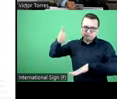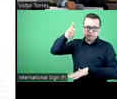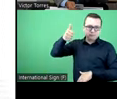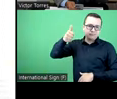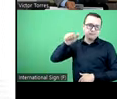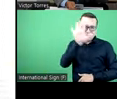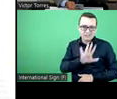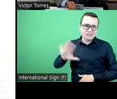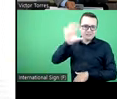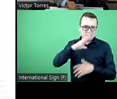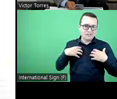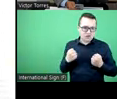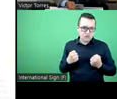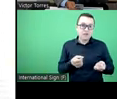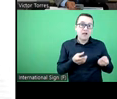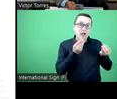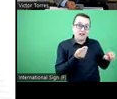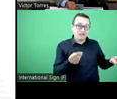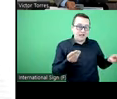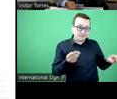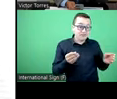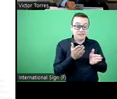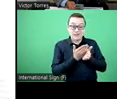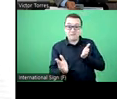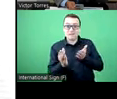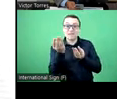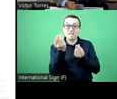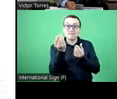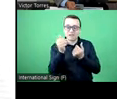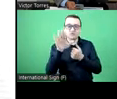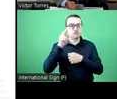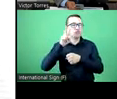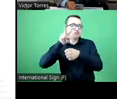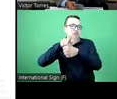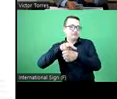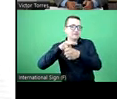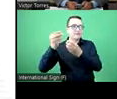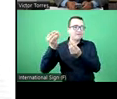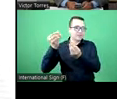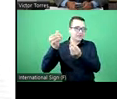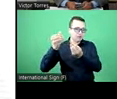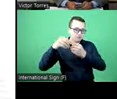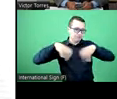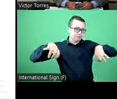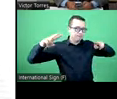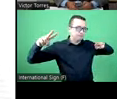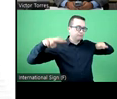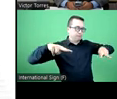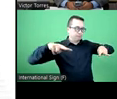supervises this system. And also the financial supervision is carried out by the